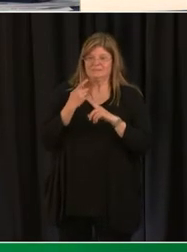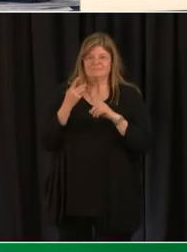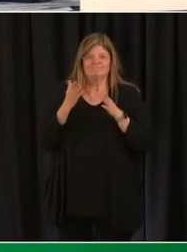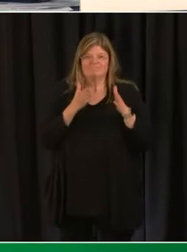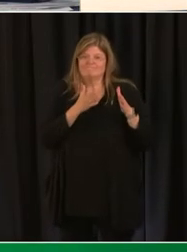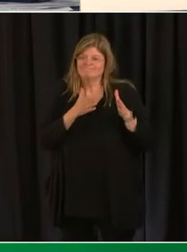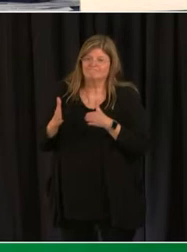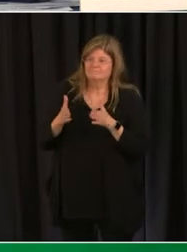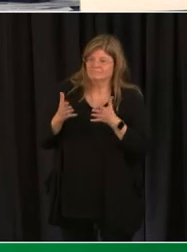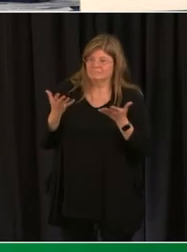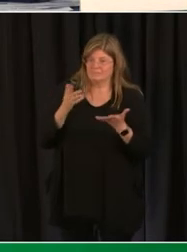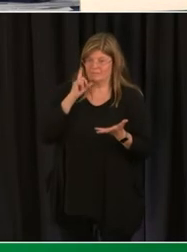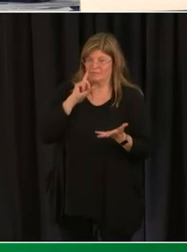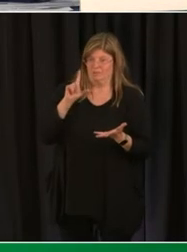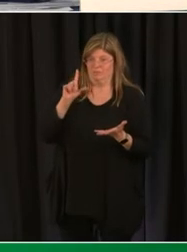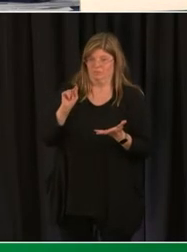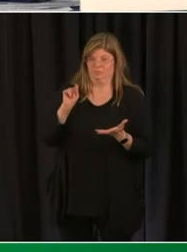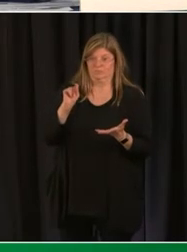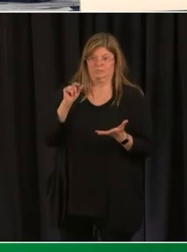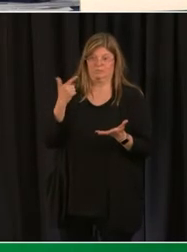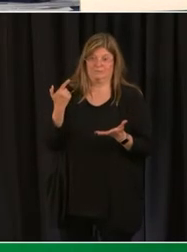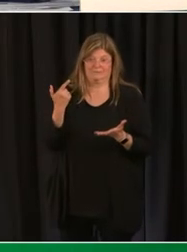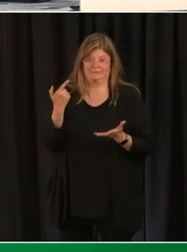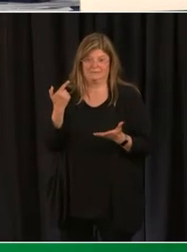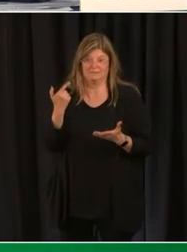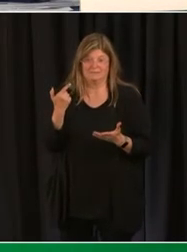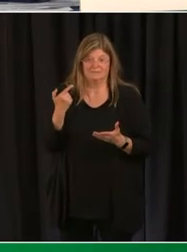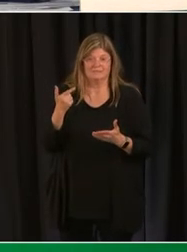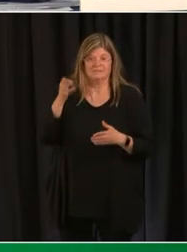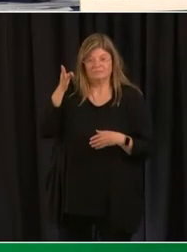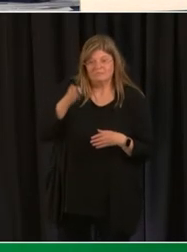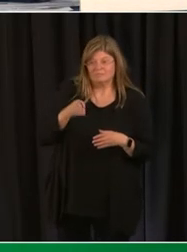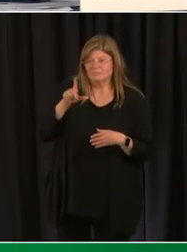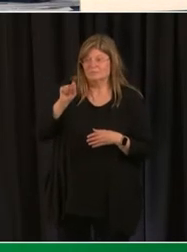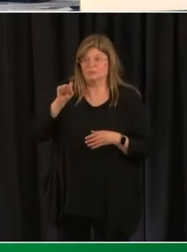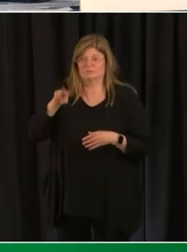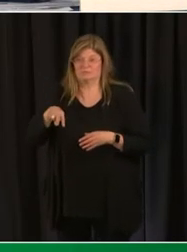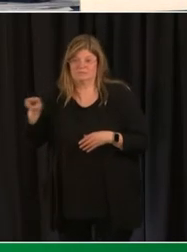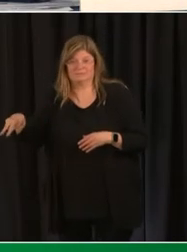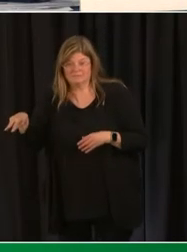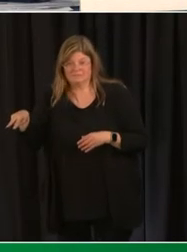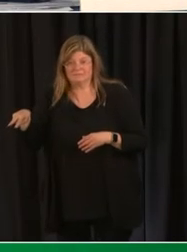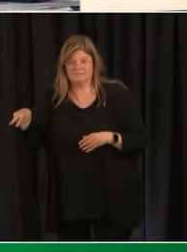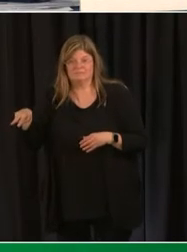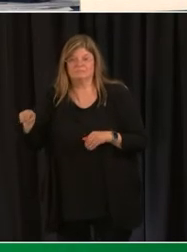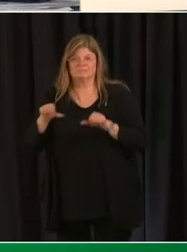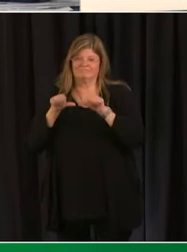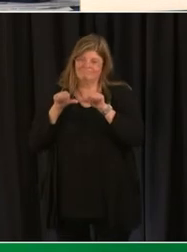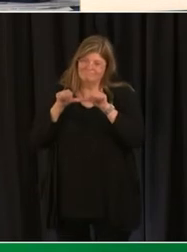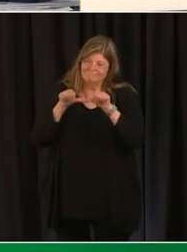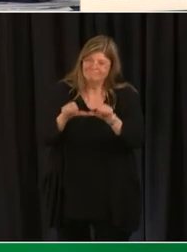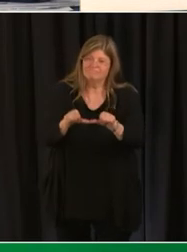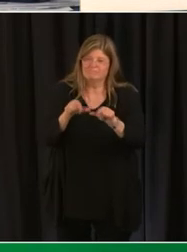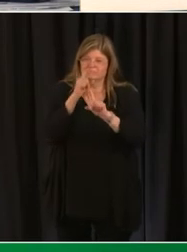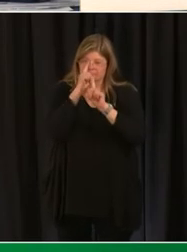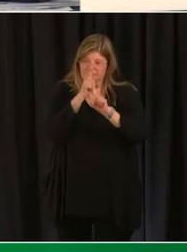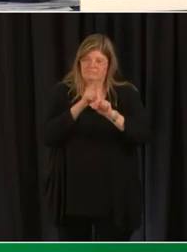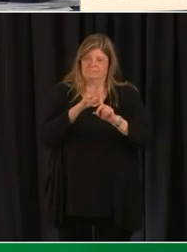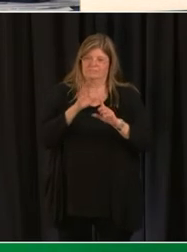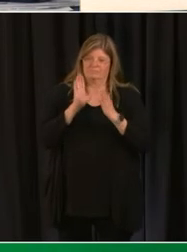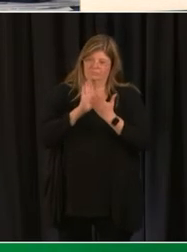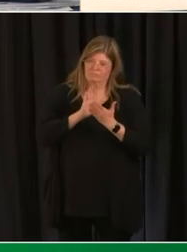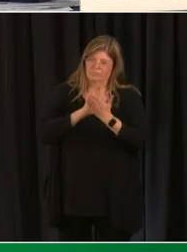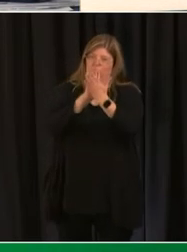upcoming 21-22 school year remains in-person learning for all of our students and we're beginning to support